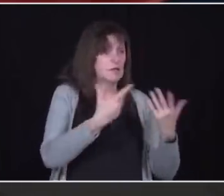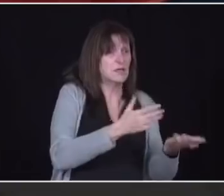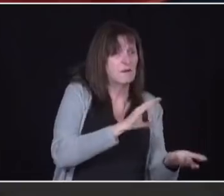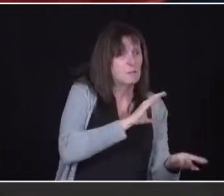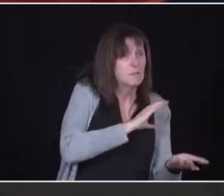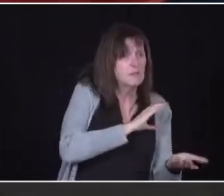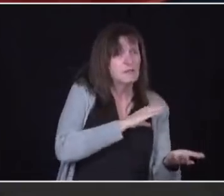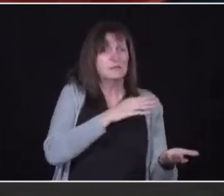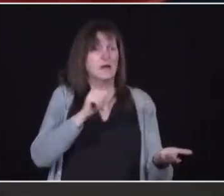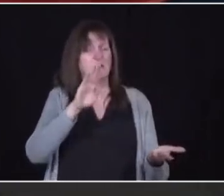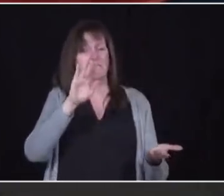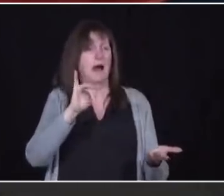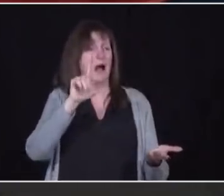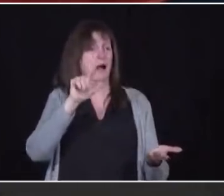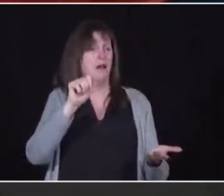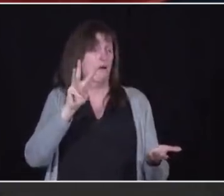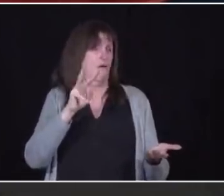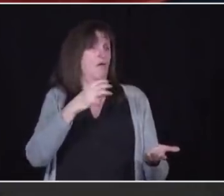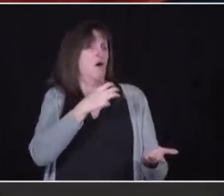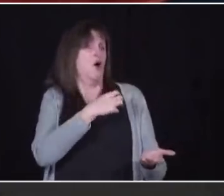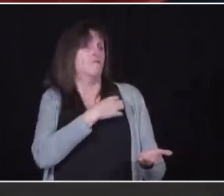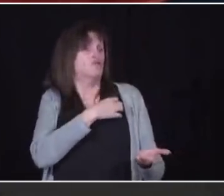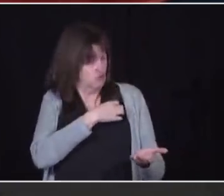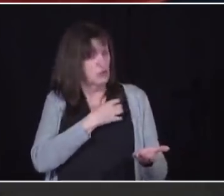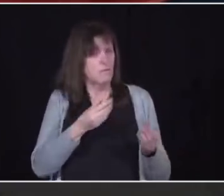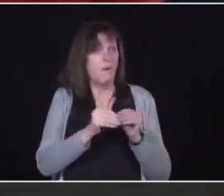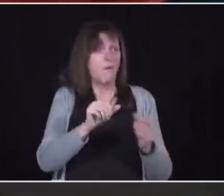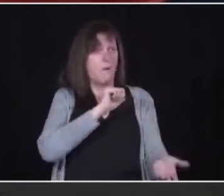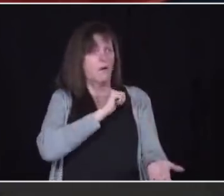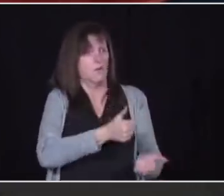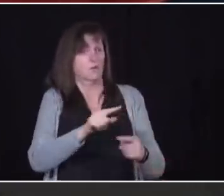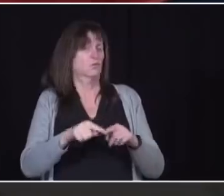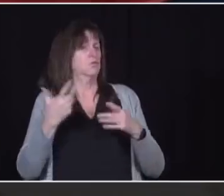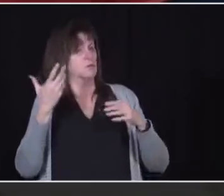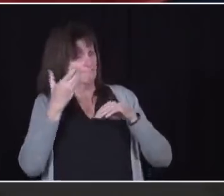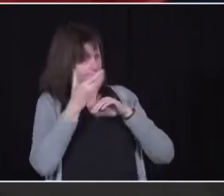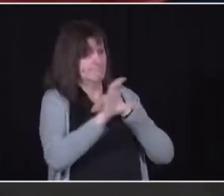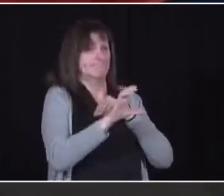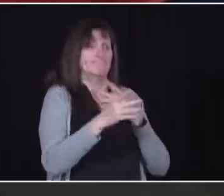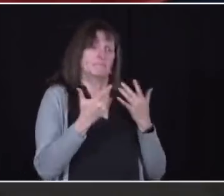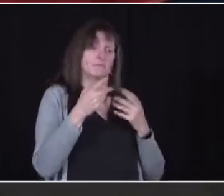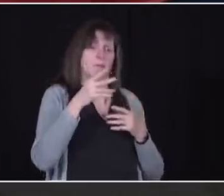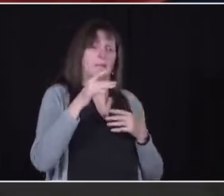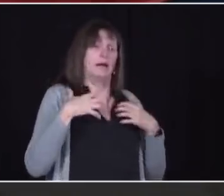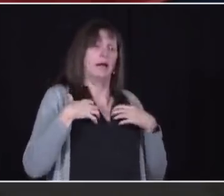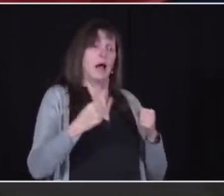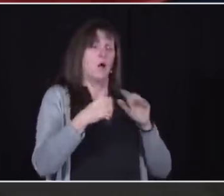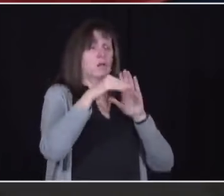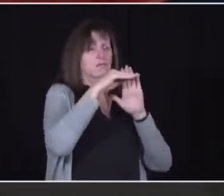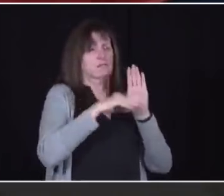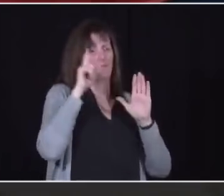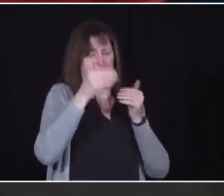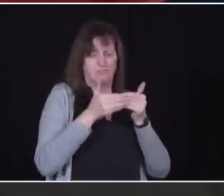authorities to enforce public health measures for the duration of the stay-at-home order. I know that the majority of Ontario